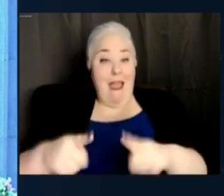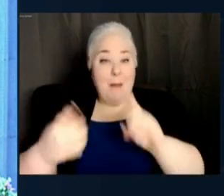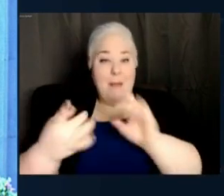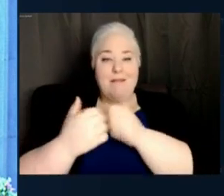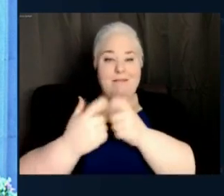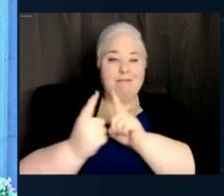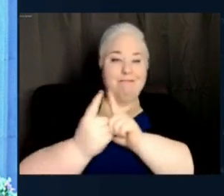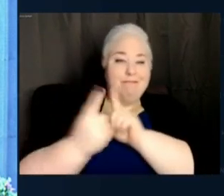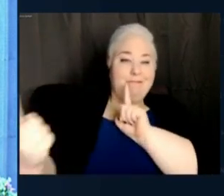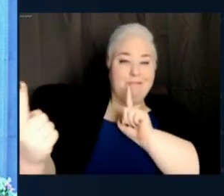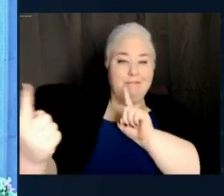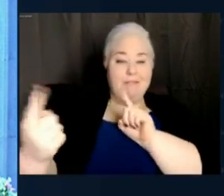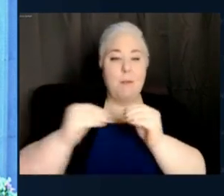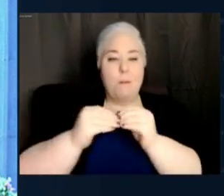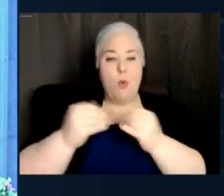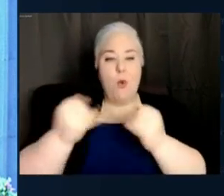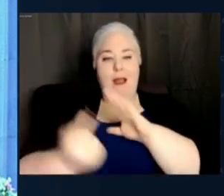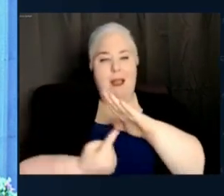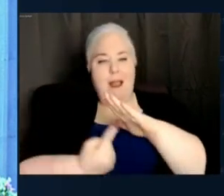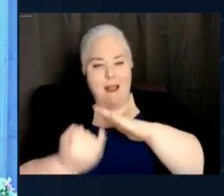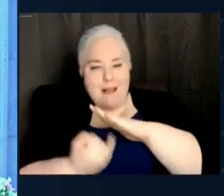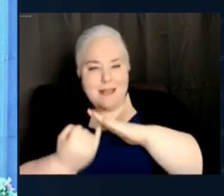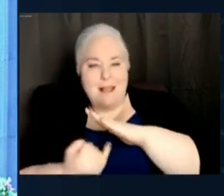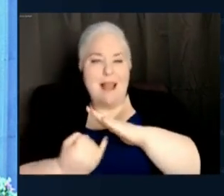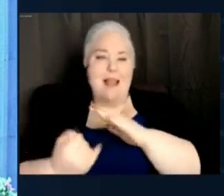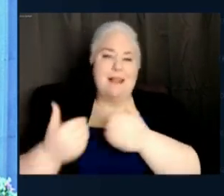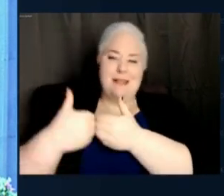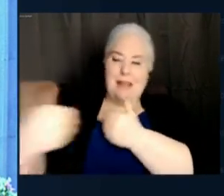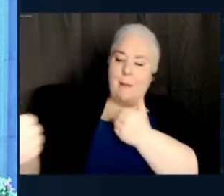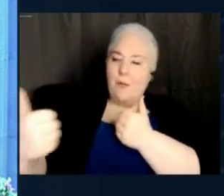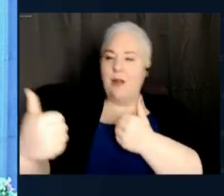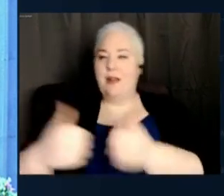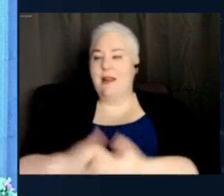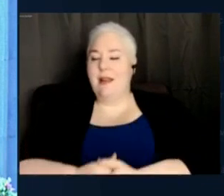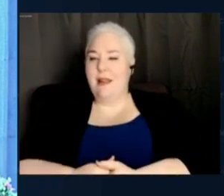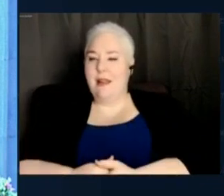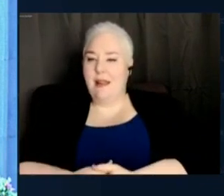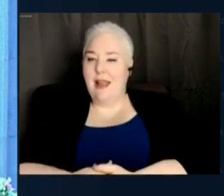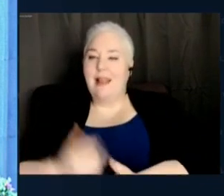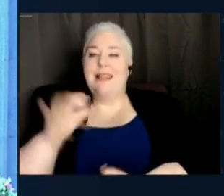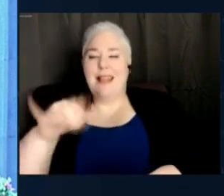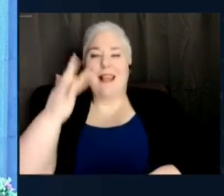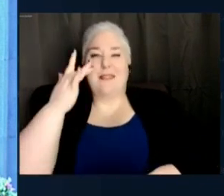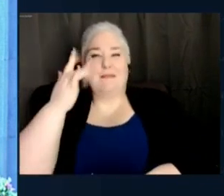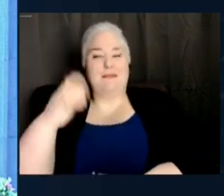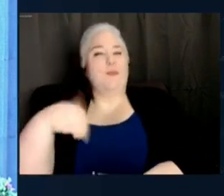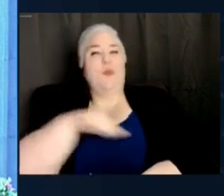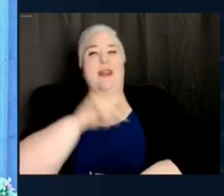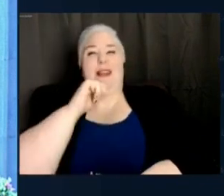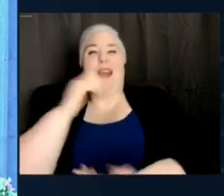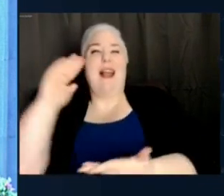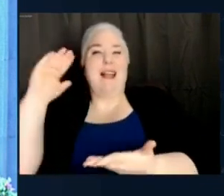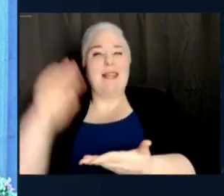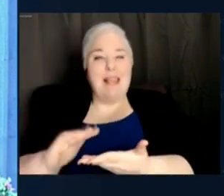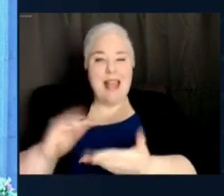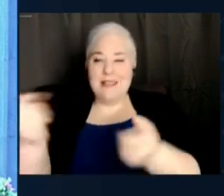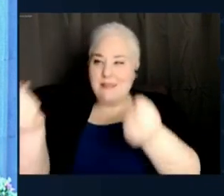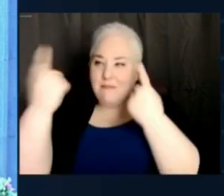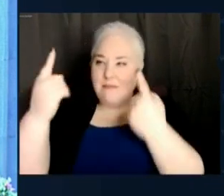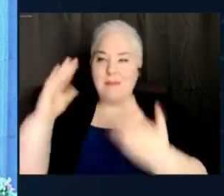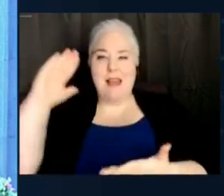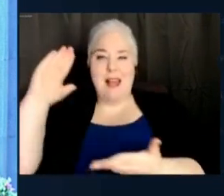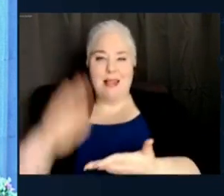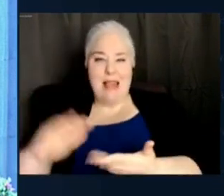separated as inequities continue to deepen. This has made us less compassionate and less understanding of one another.